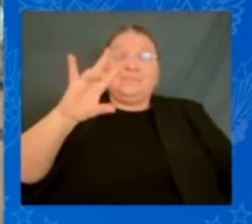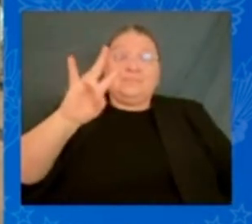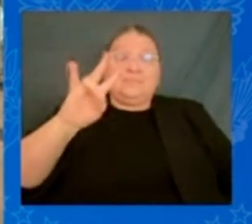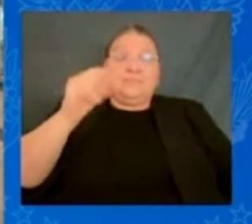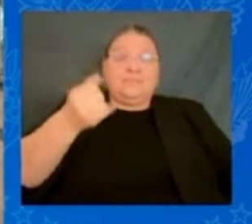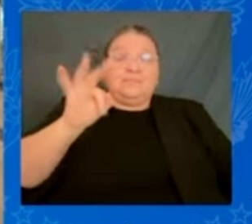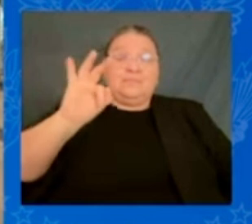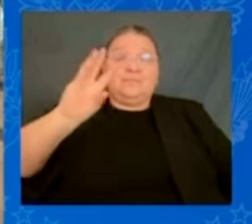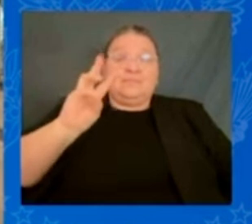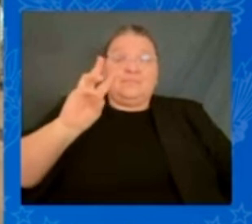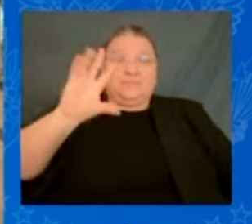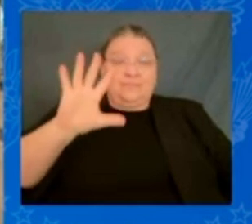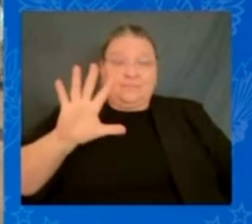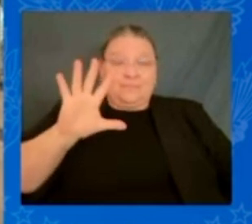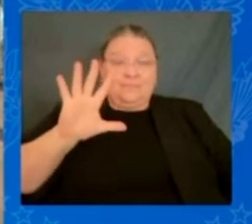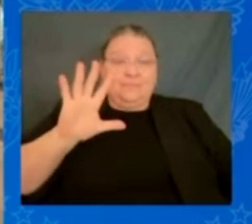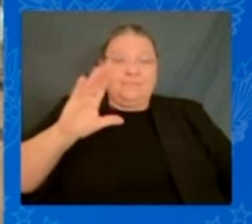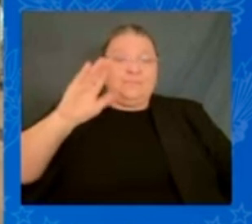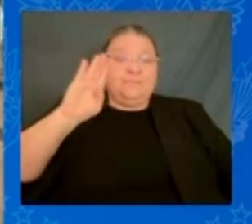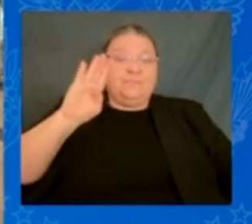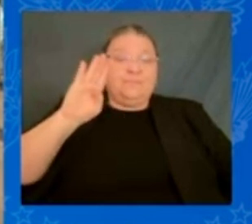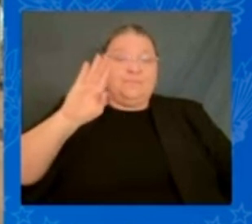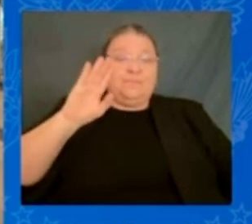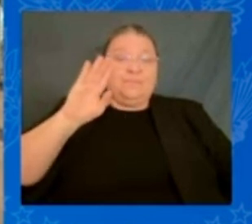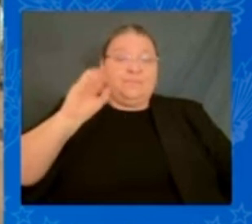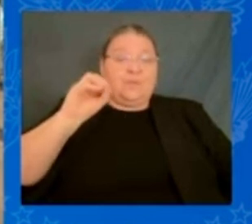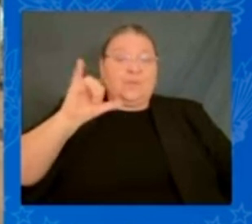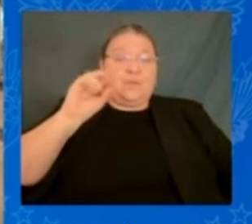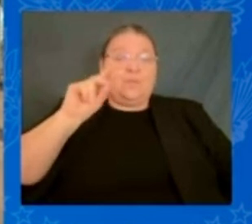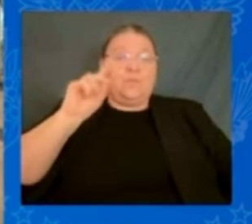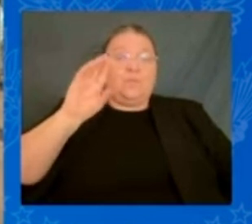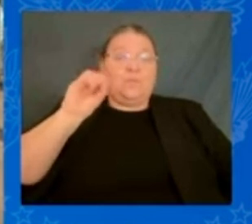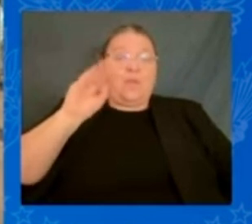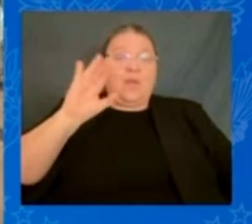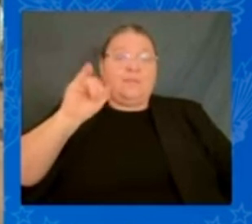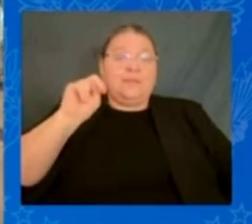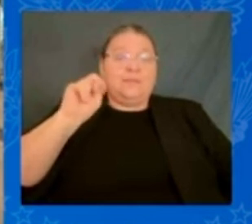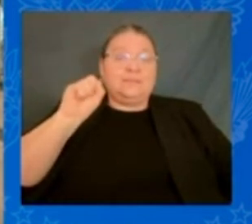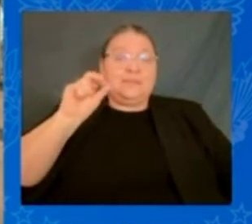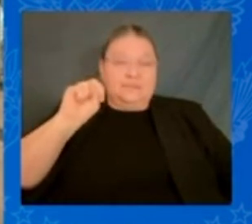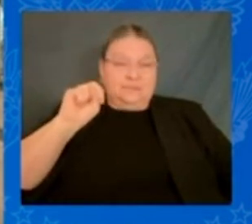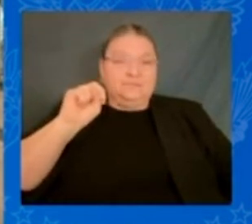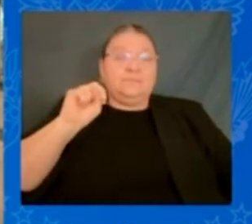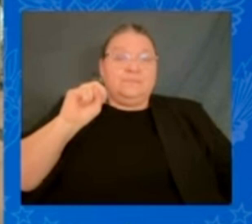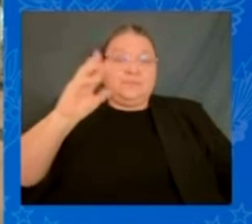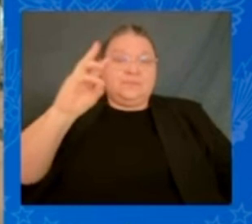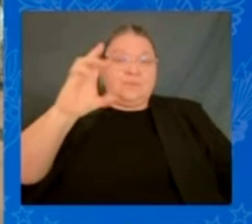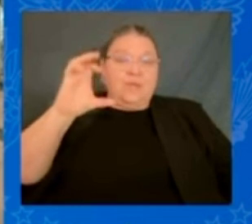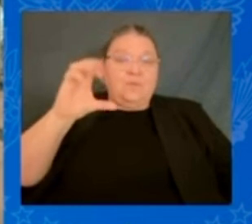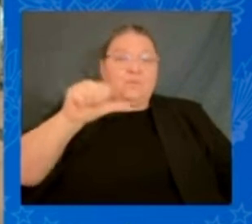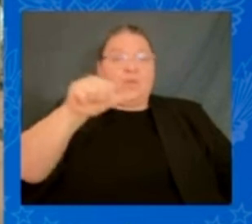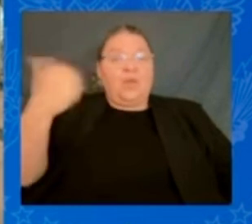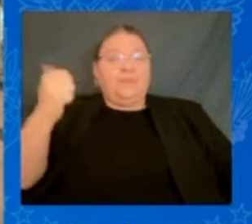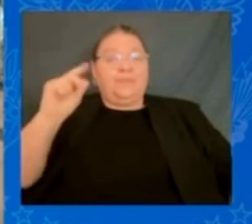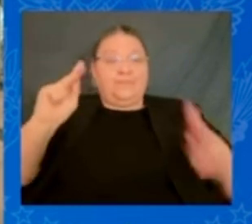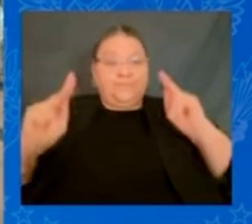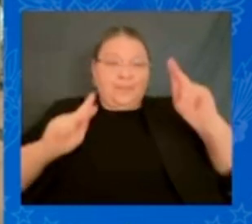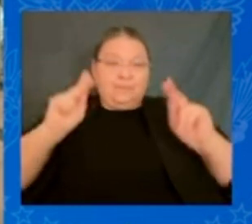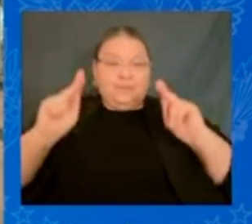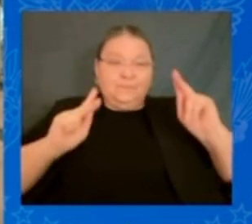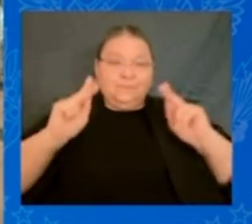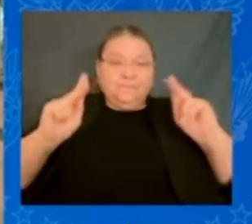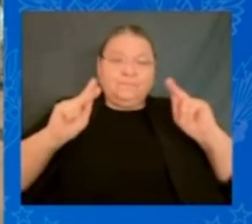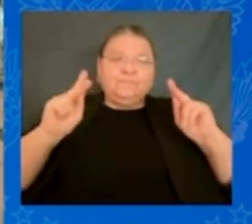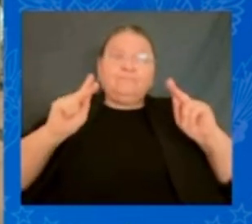and 600 of her fellow Children of God chose different pews. On this bridge of her beloved